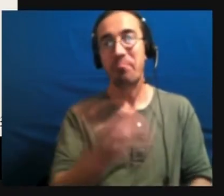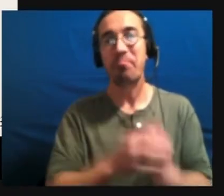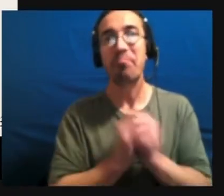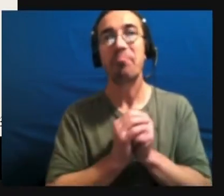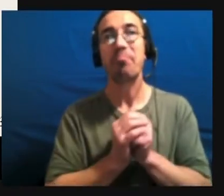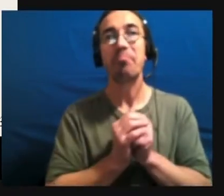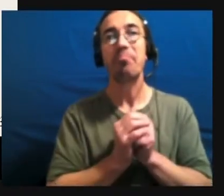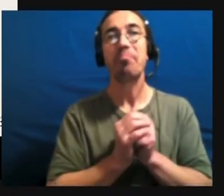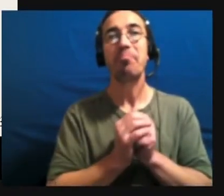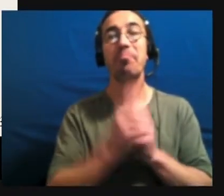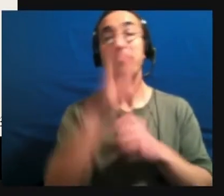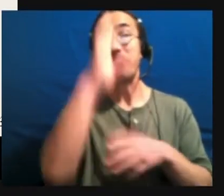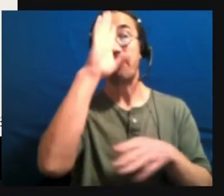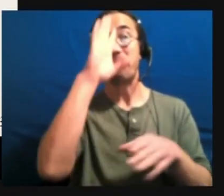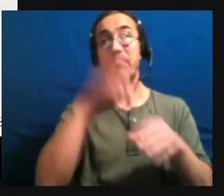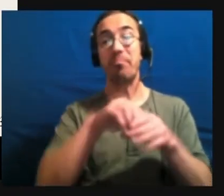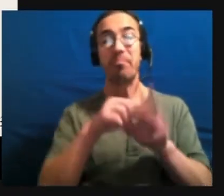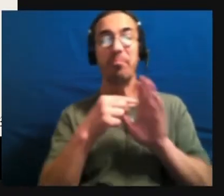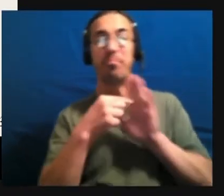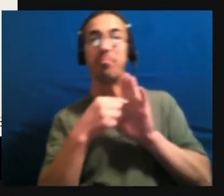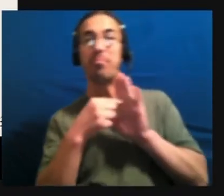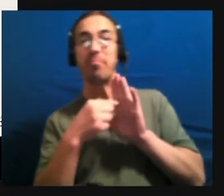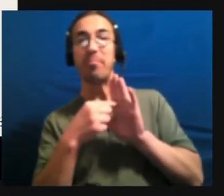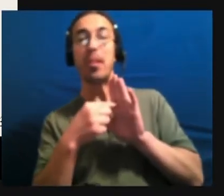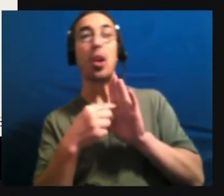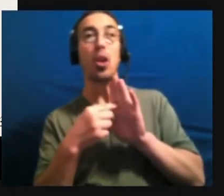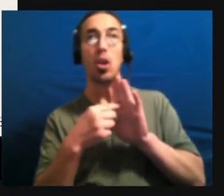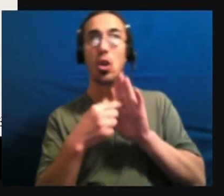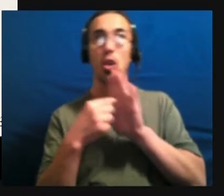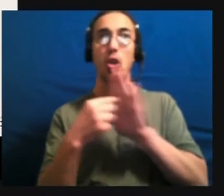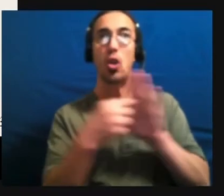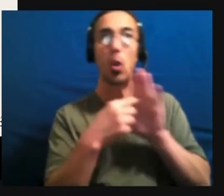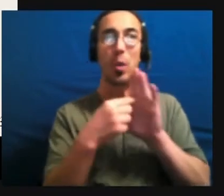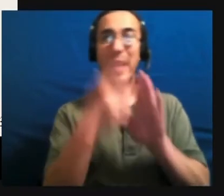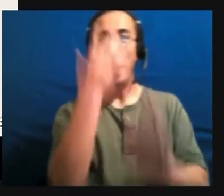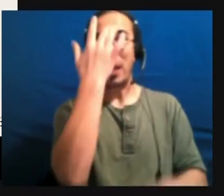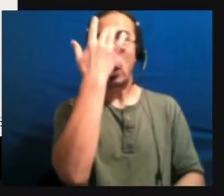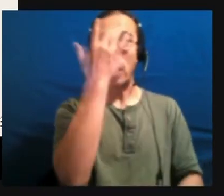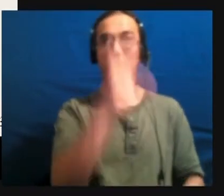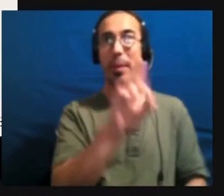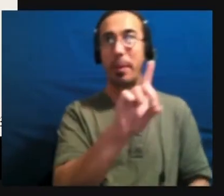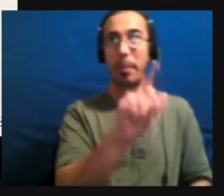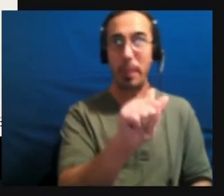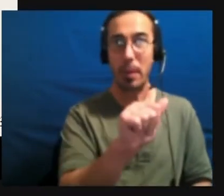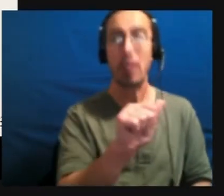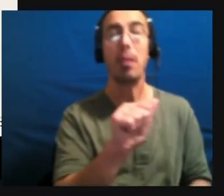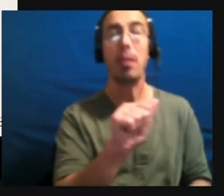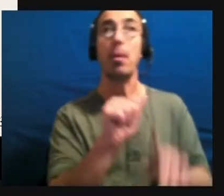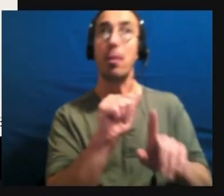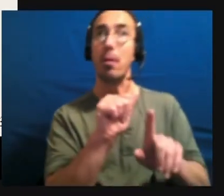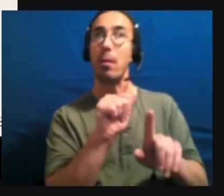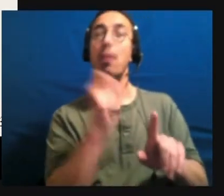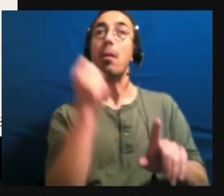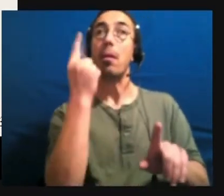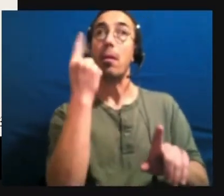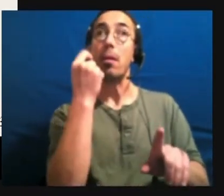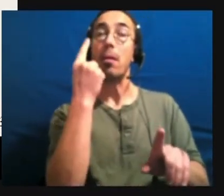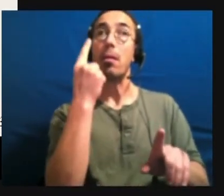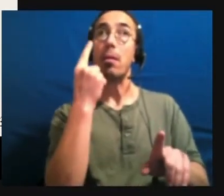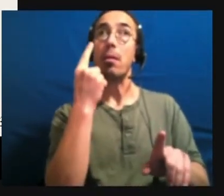autism is equated with intellectual disability. Now, this was based on early